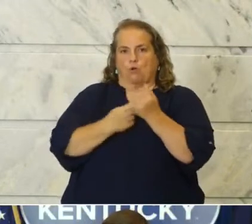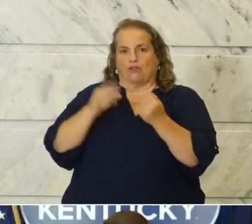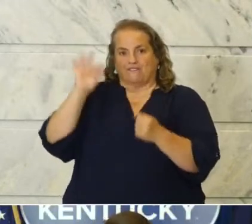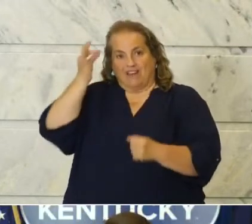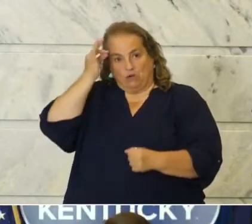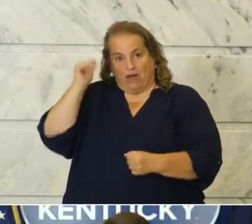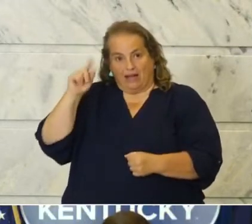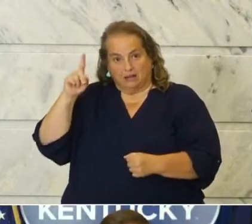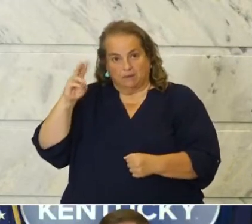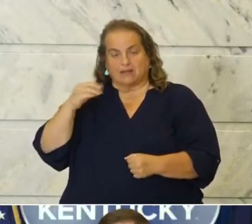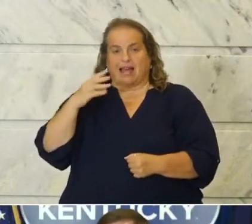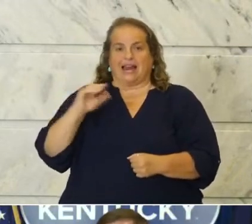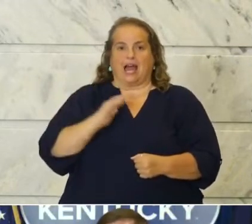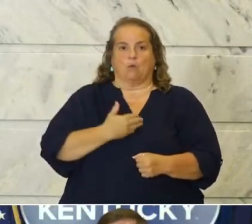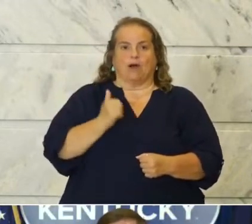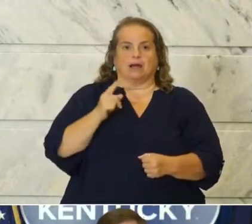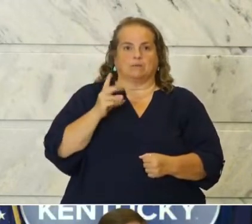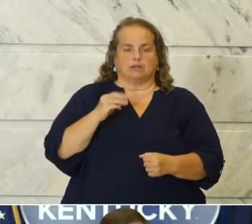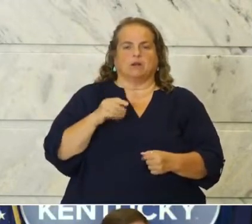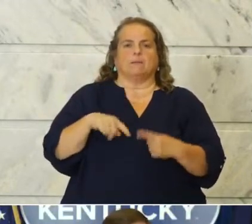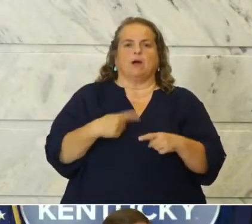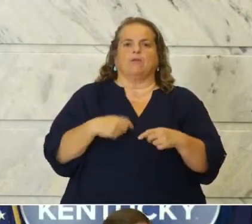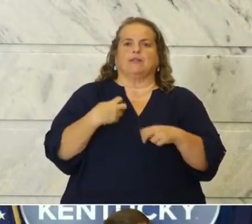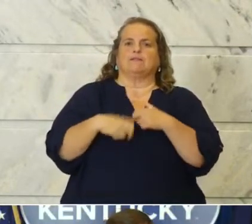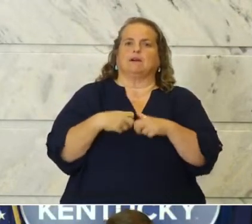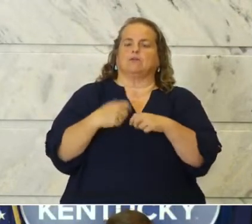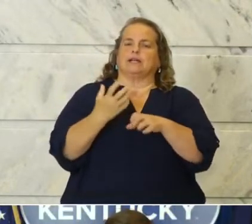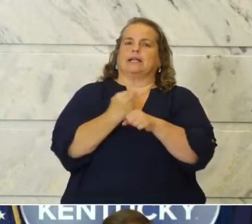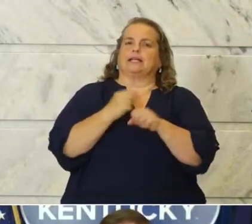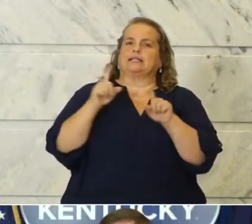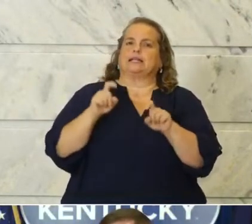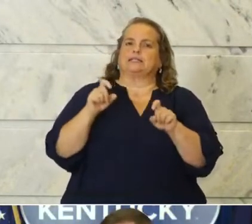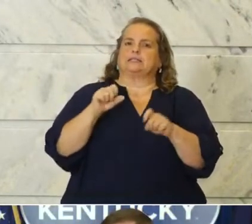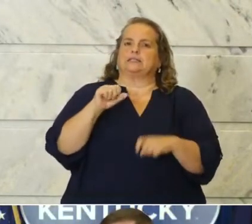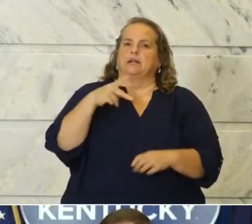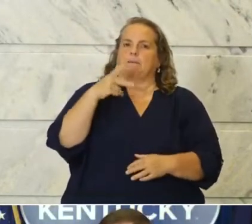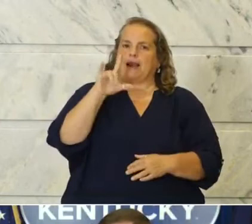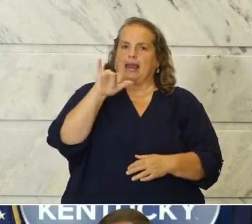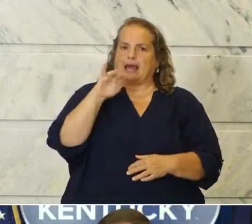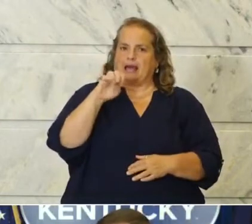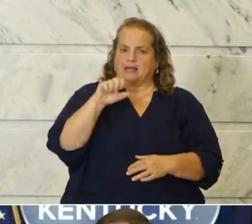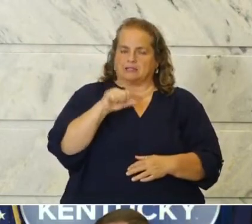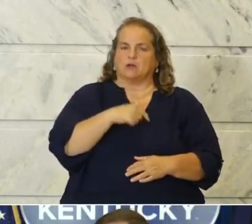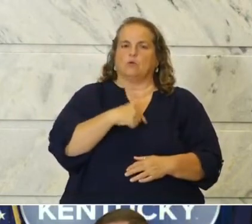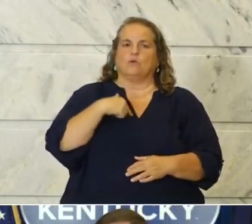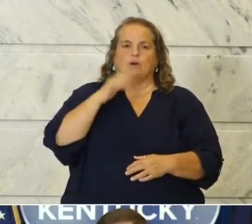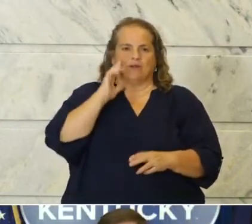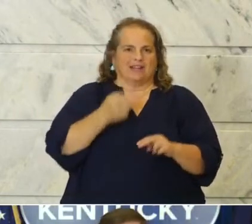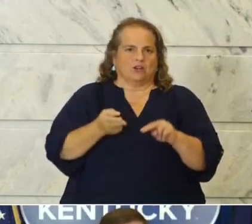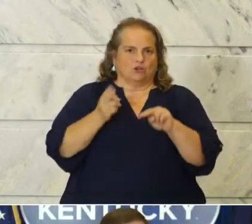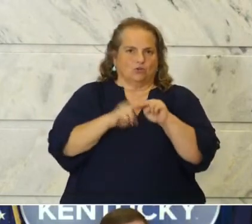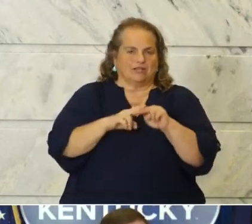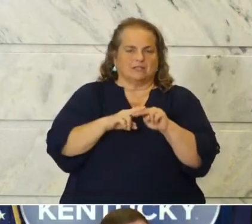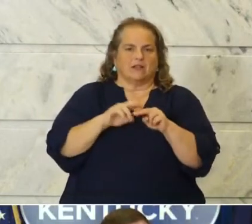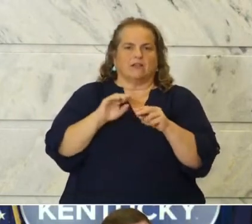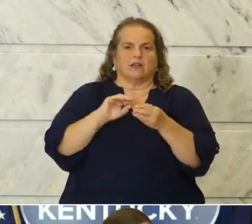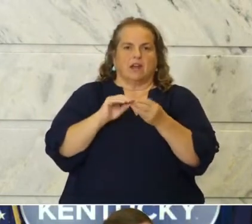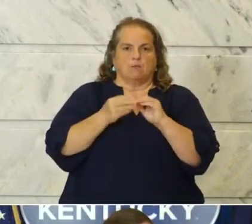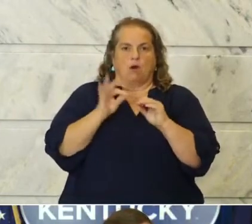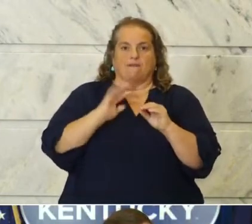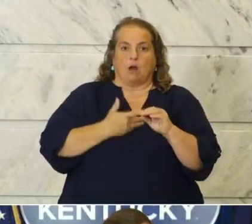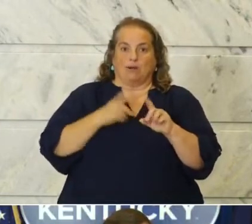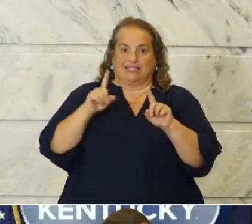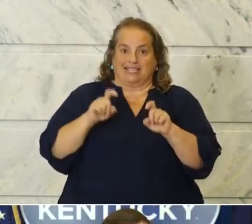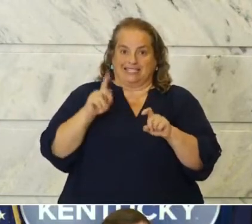our administration about the difficulty getting testing supplies. We're going to be increasing the amount of our test kits that we provide to